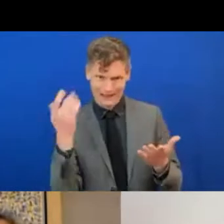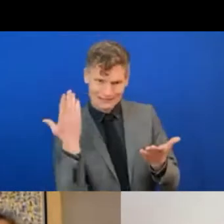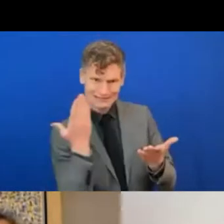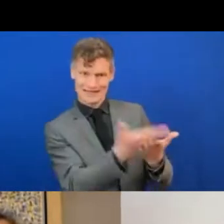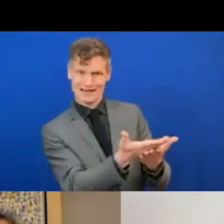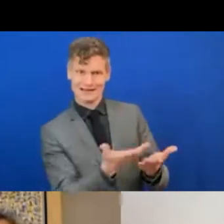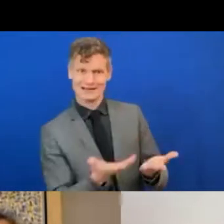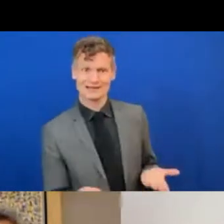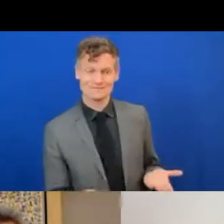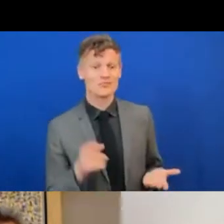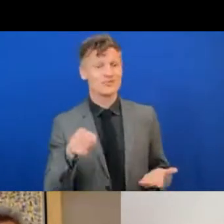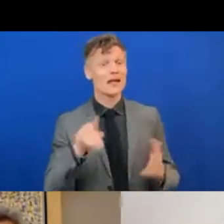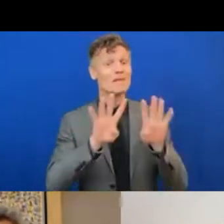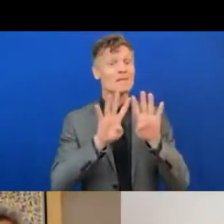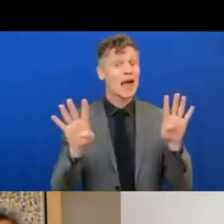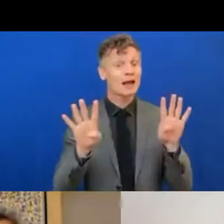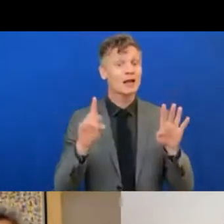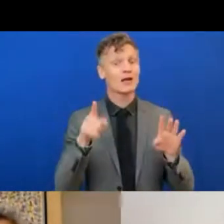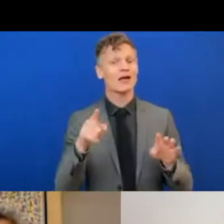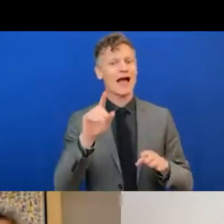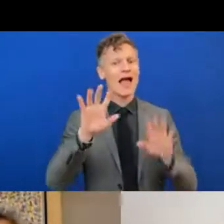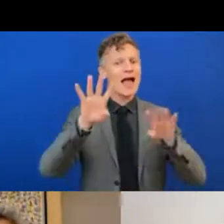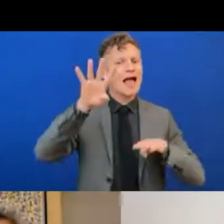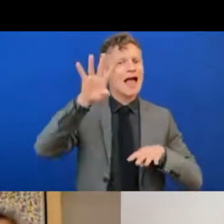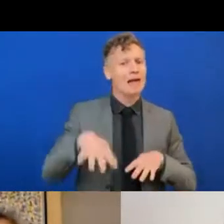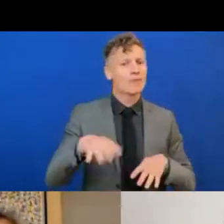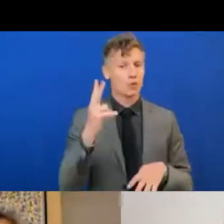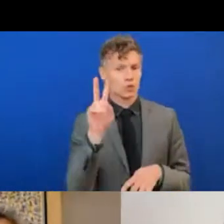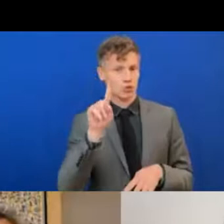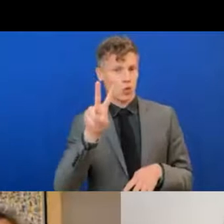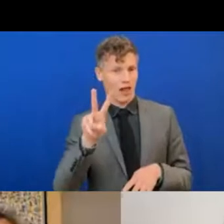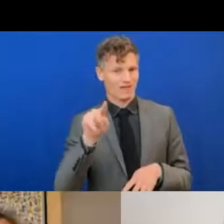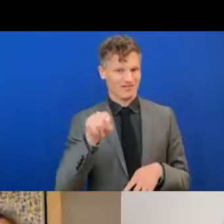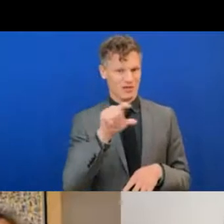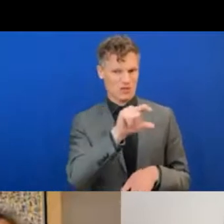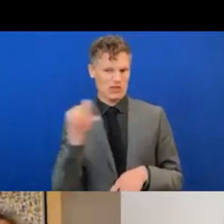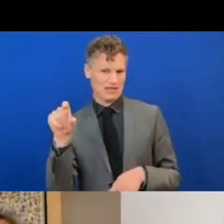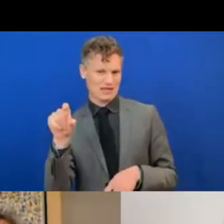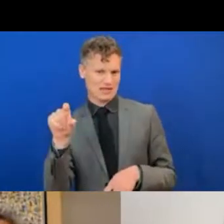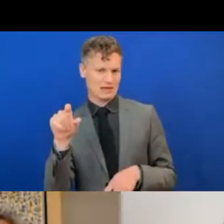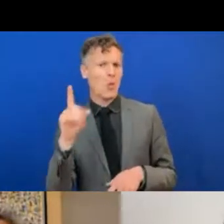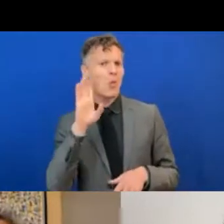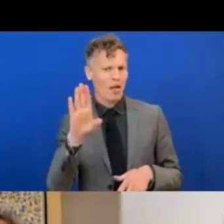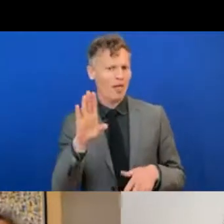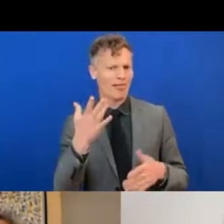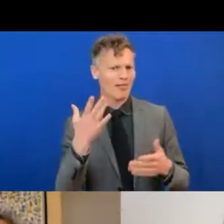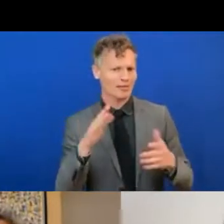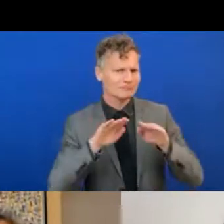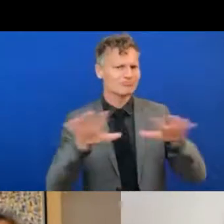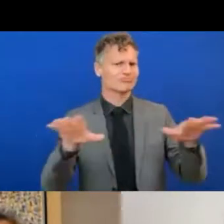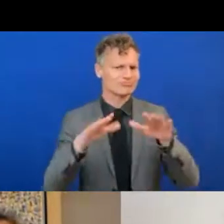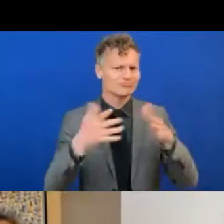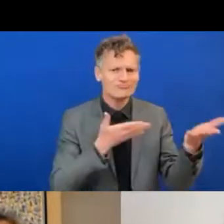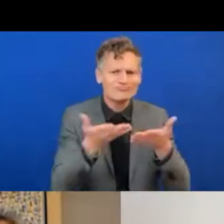week of April 12th, where, of course, we'll be communicating with you. But technology, innovation, digital